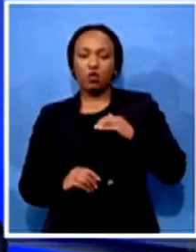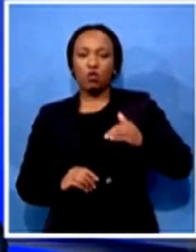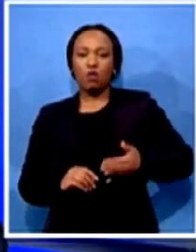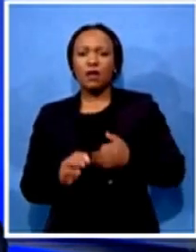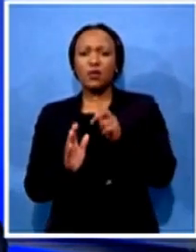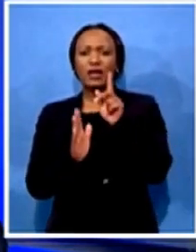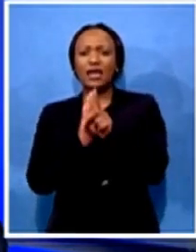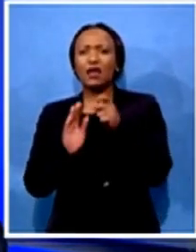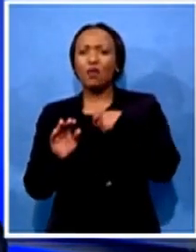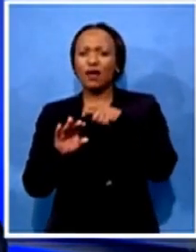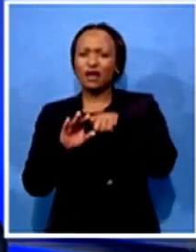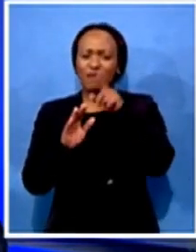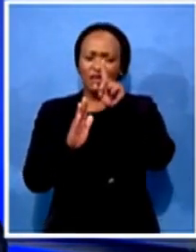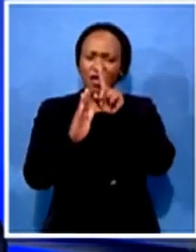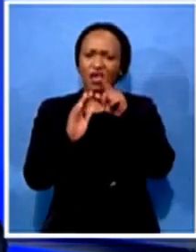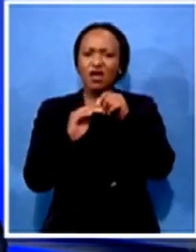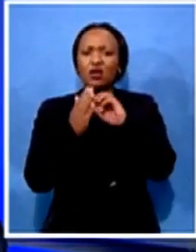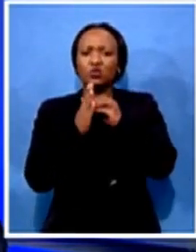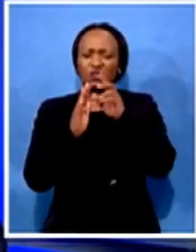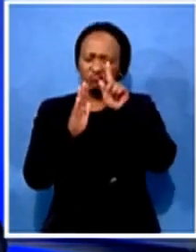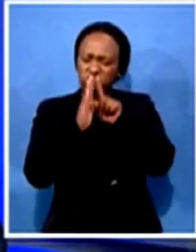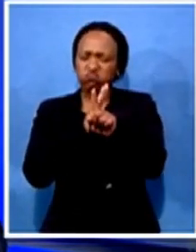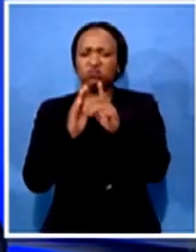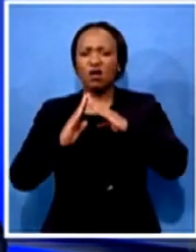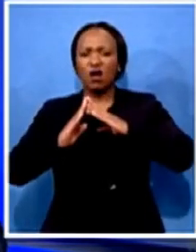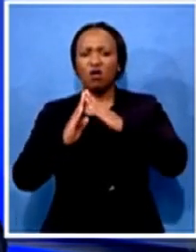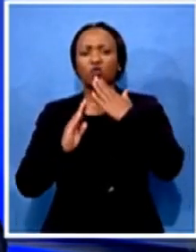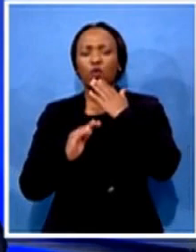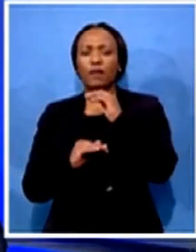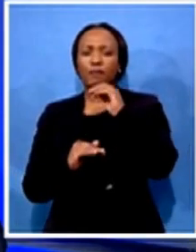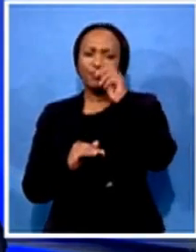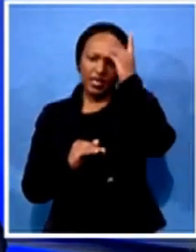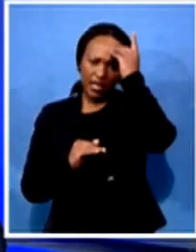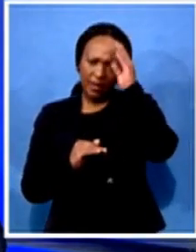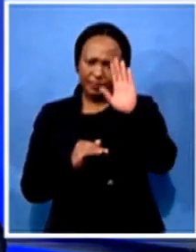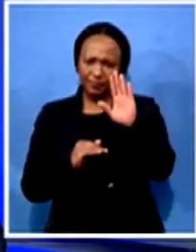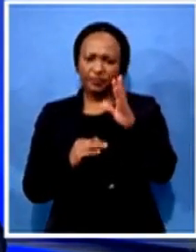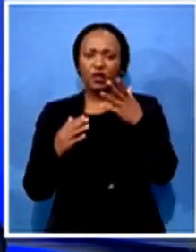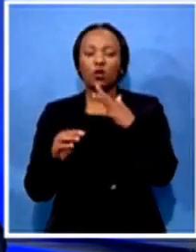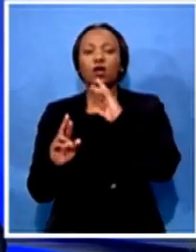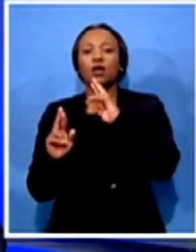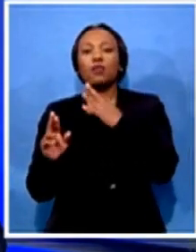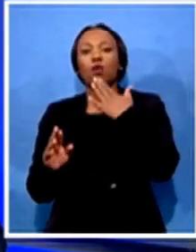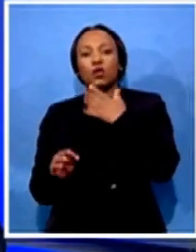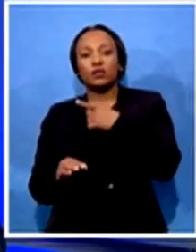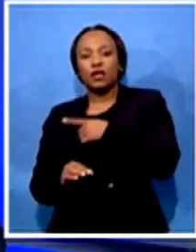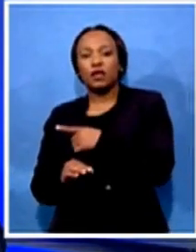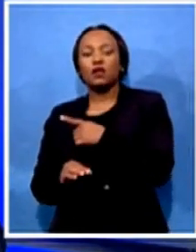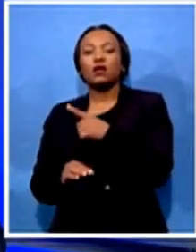Vienan in Guazulu-Natal. Our reporter, Mule Mawawa Namutua, has more let's close live to her.